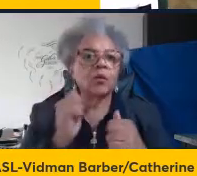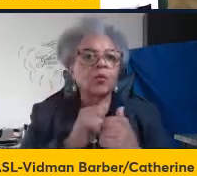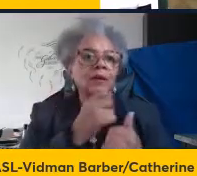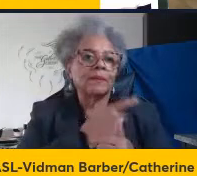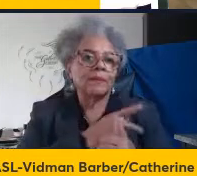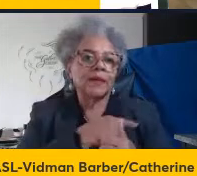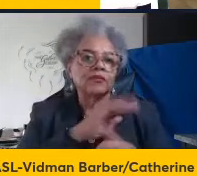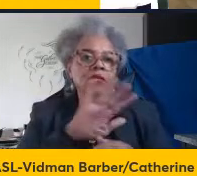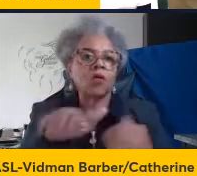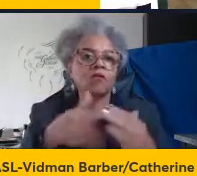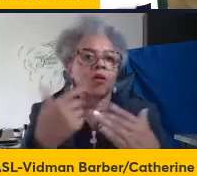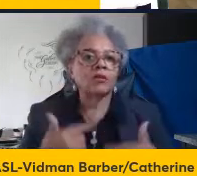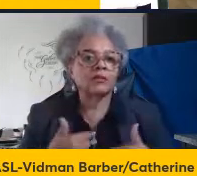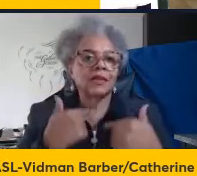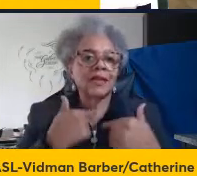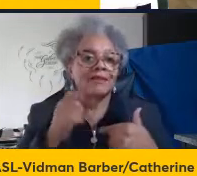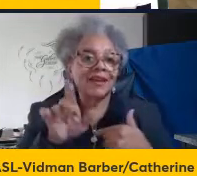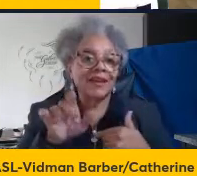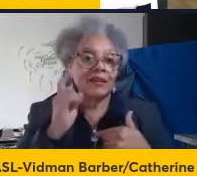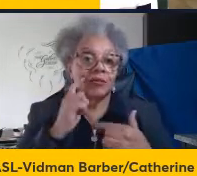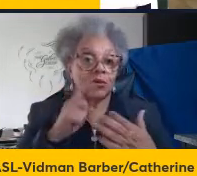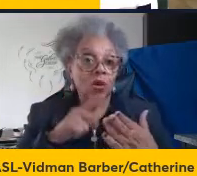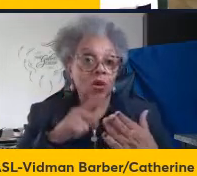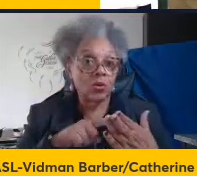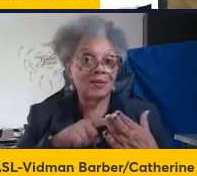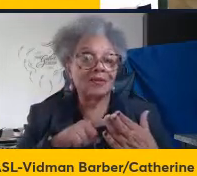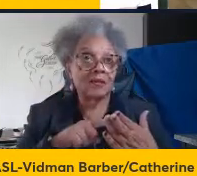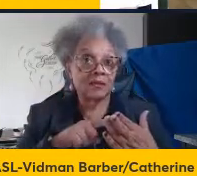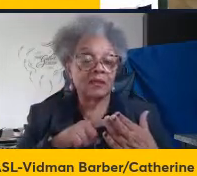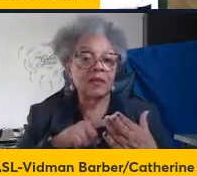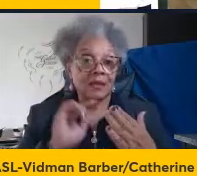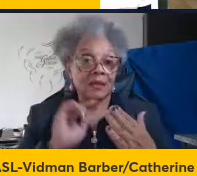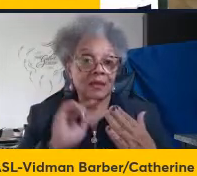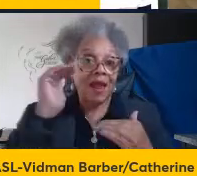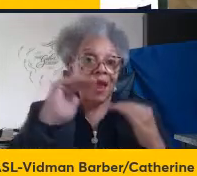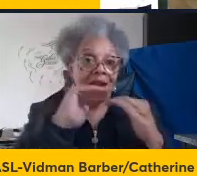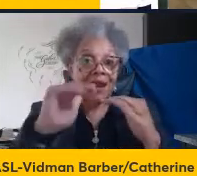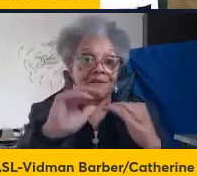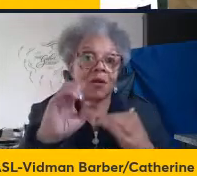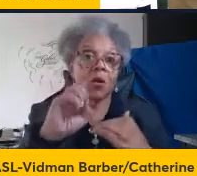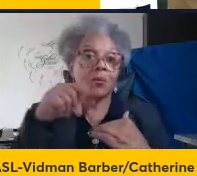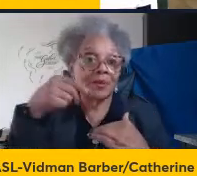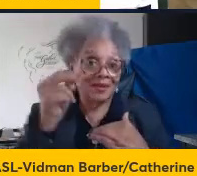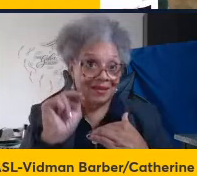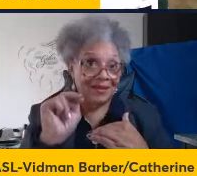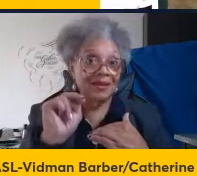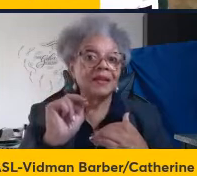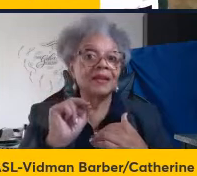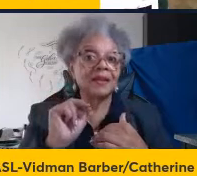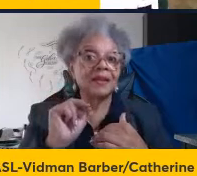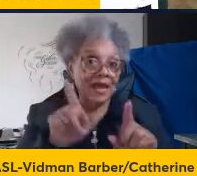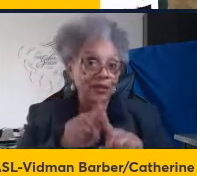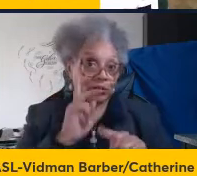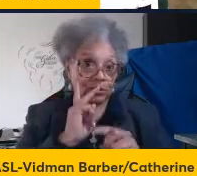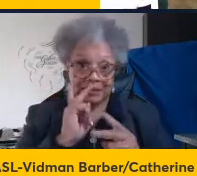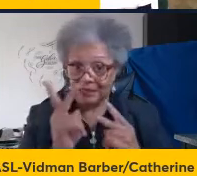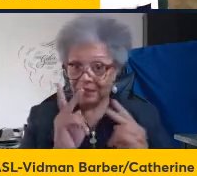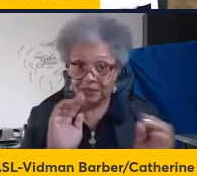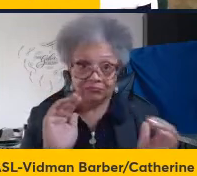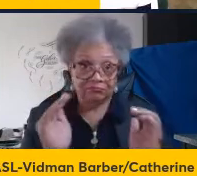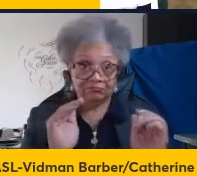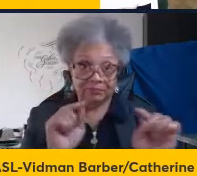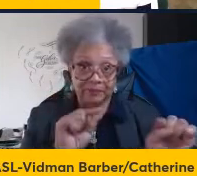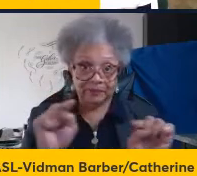survivals and found that high levels of OPN is associated, as you can see, with poor survival.